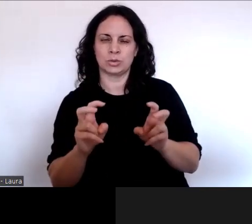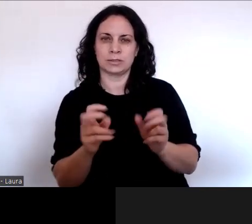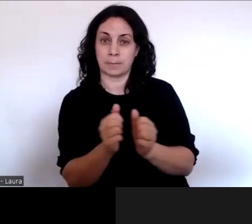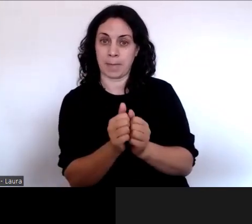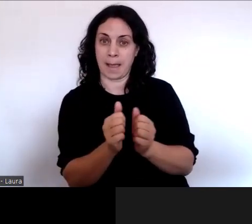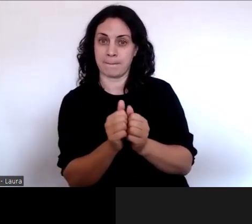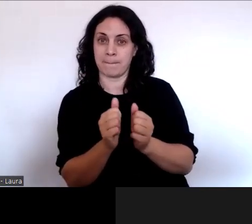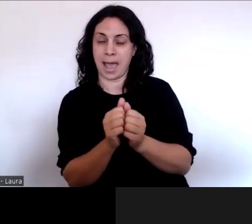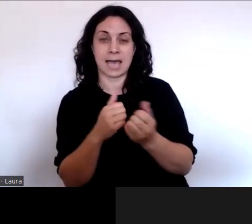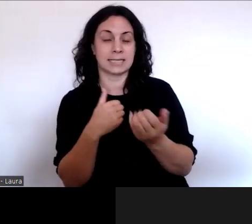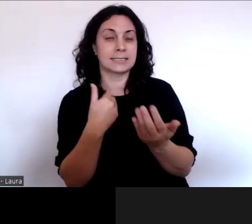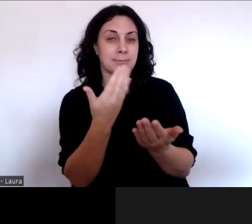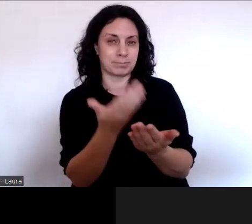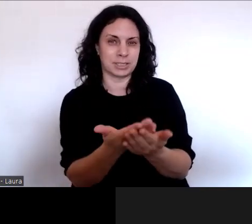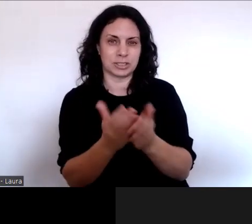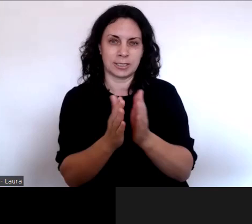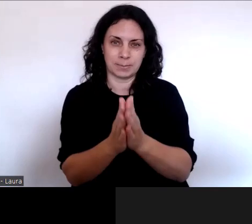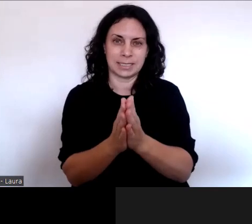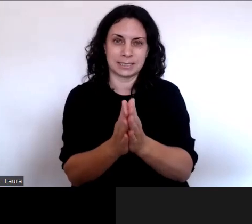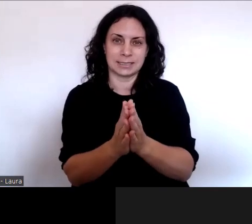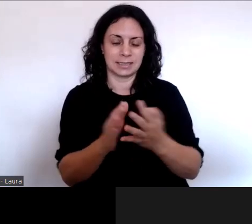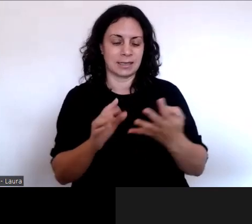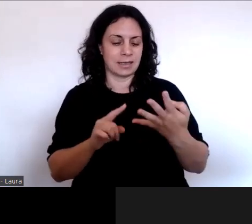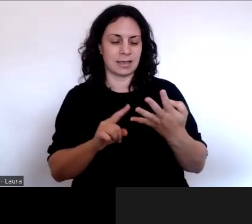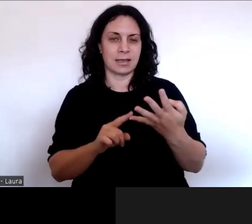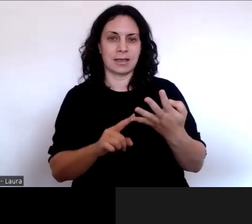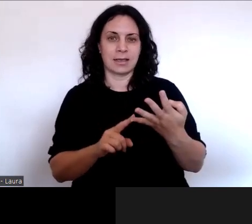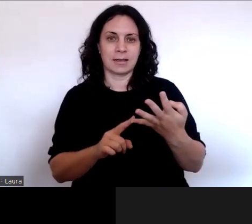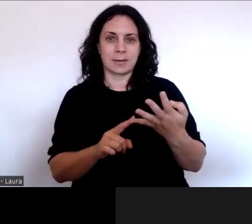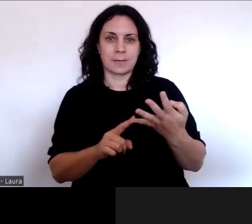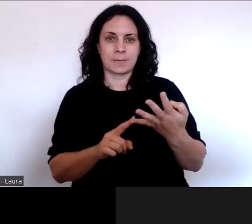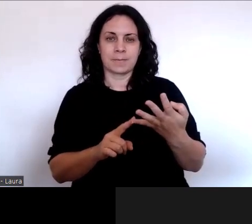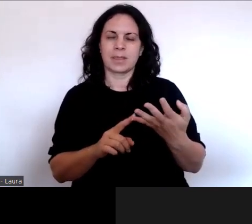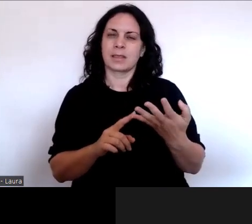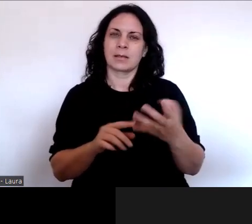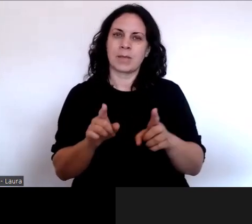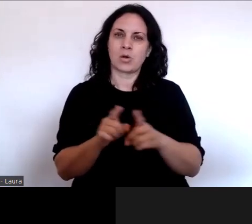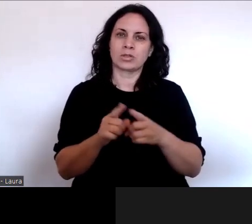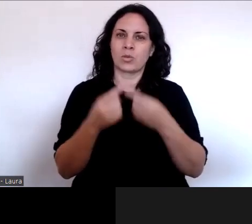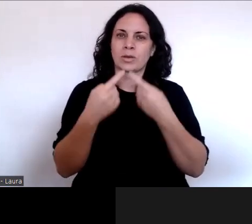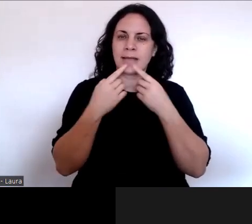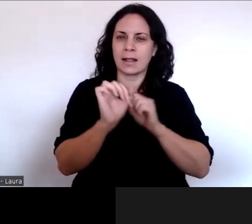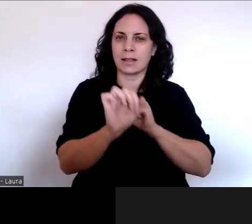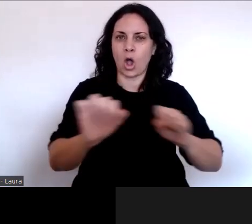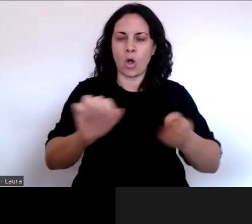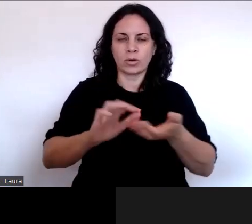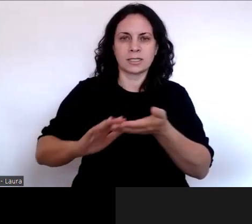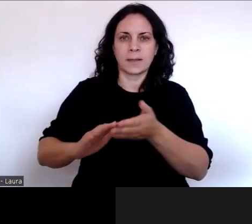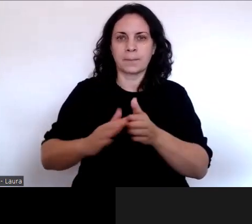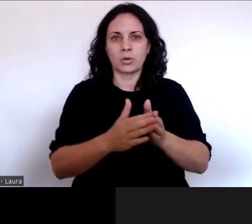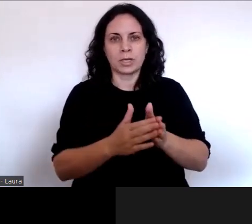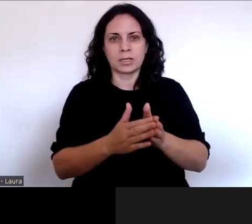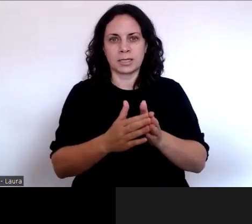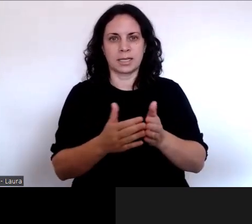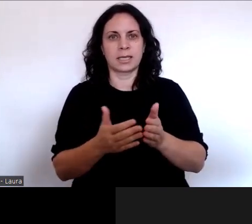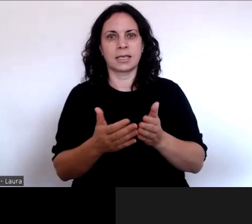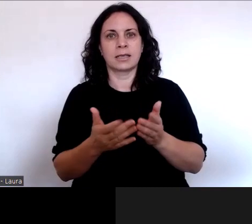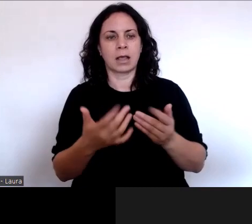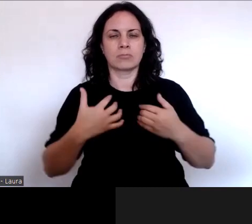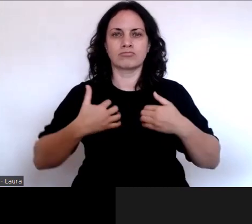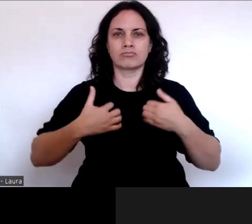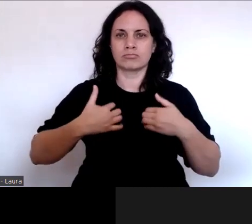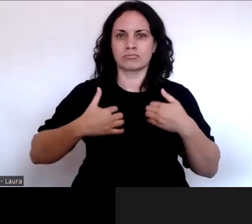and also to tell anybody who you think might be interested in in this.